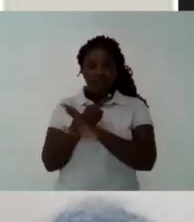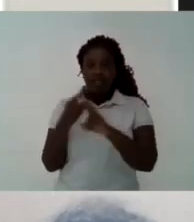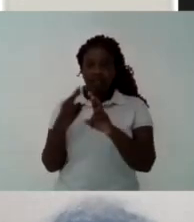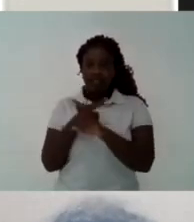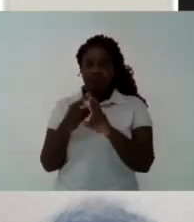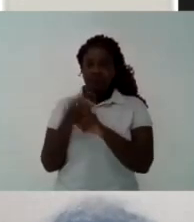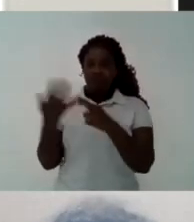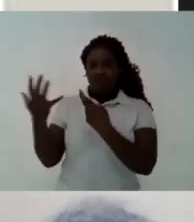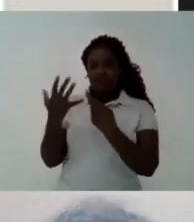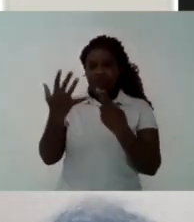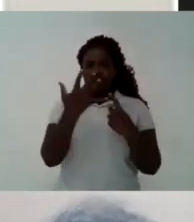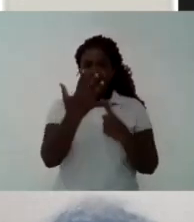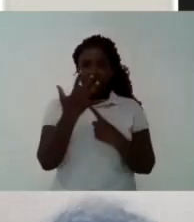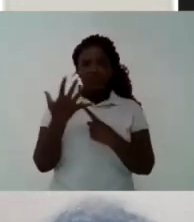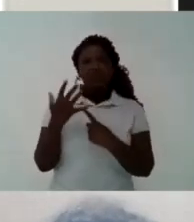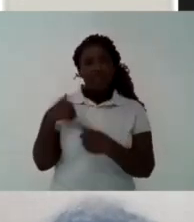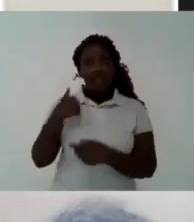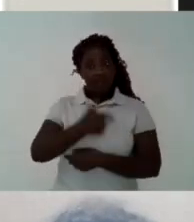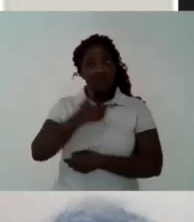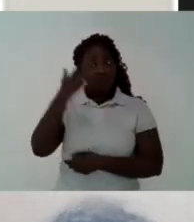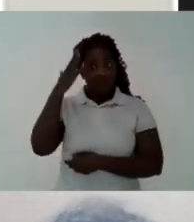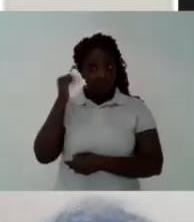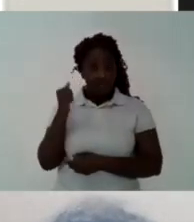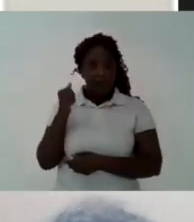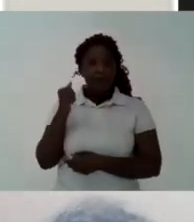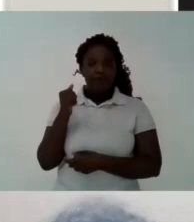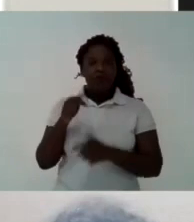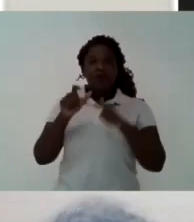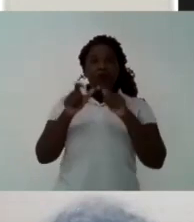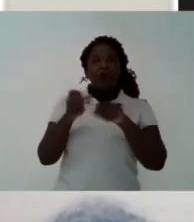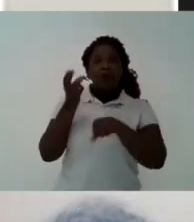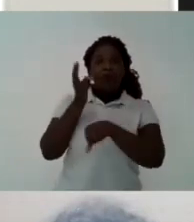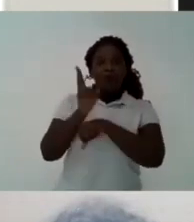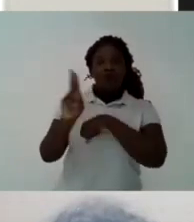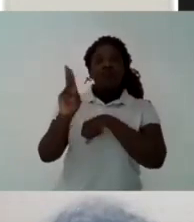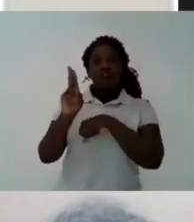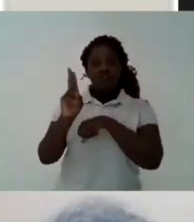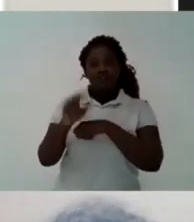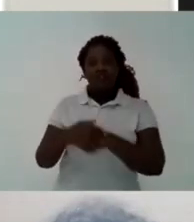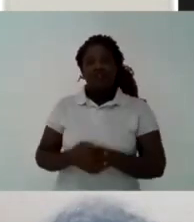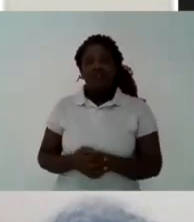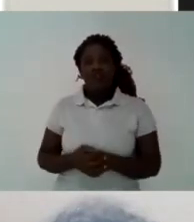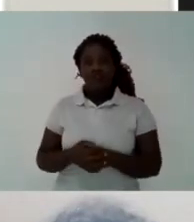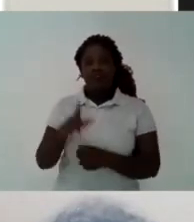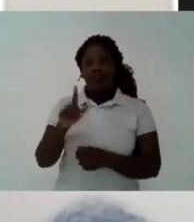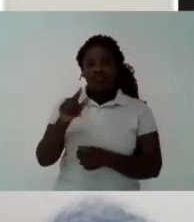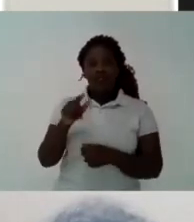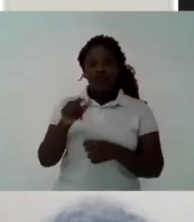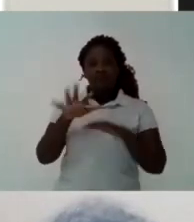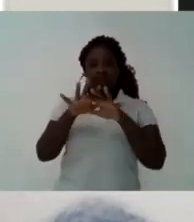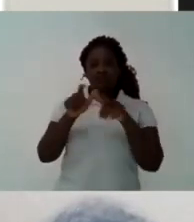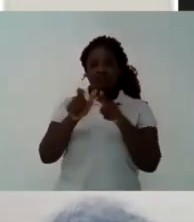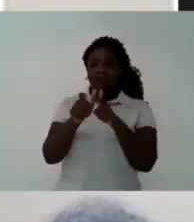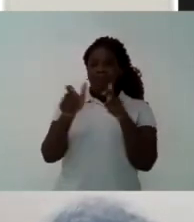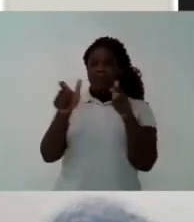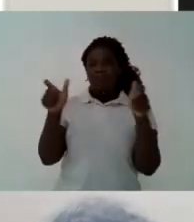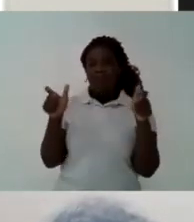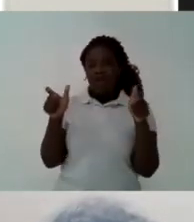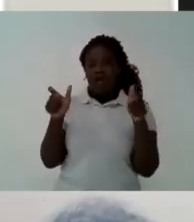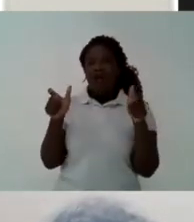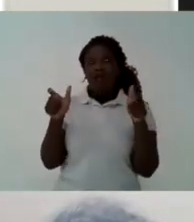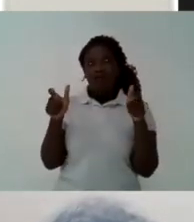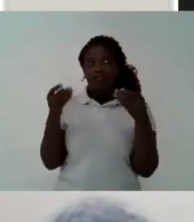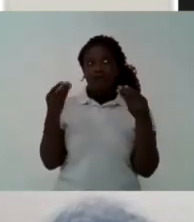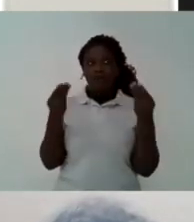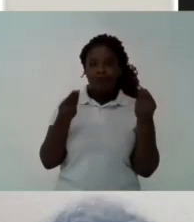We saw in the past what the great mobilizations had for the education in the country And